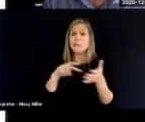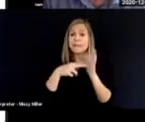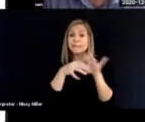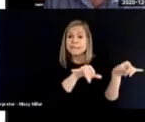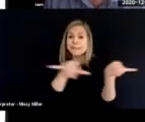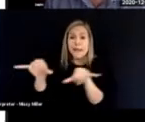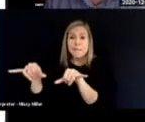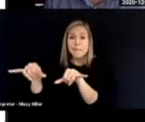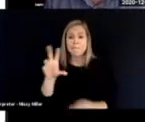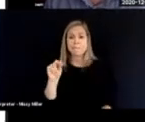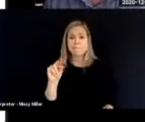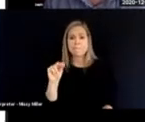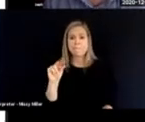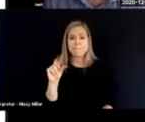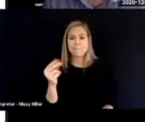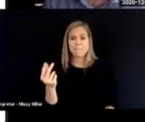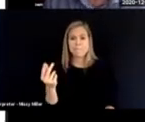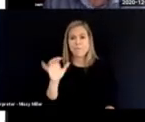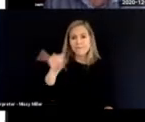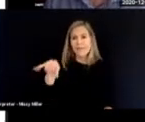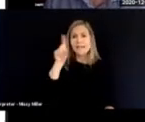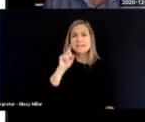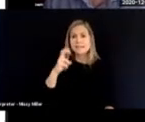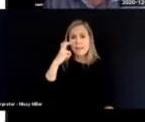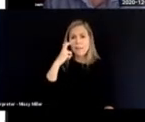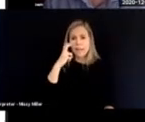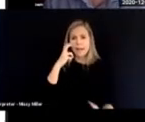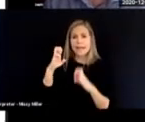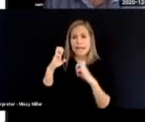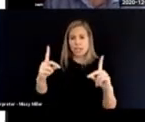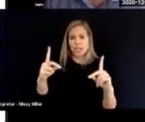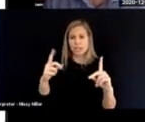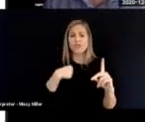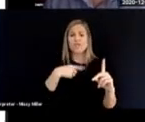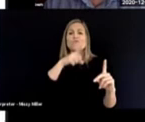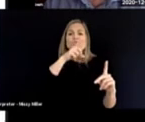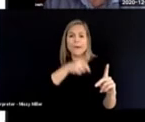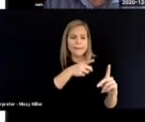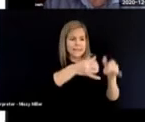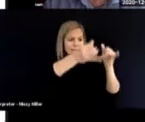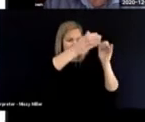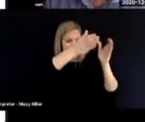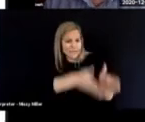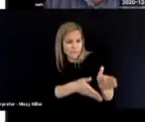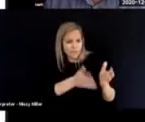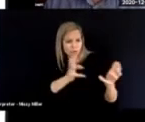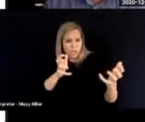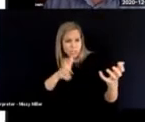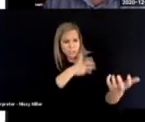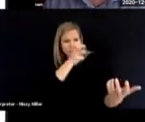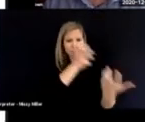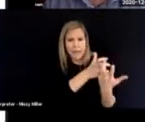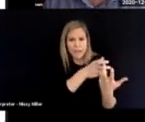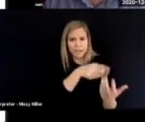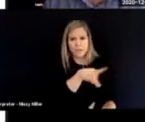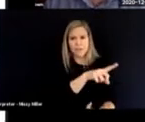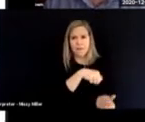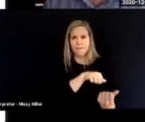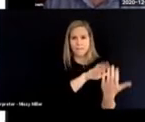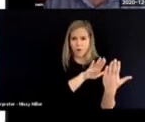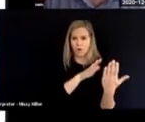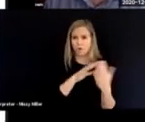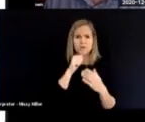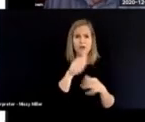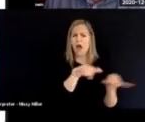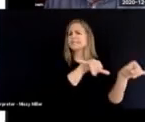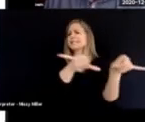else. It's an intensely individualized approach because even within the